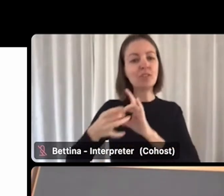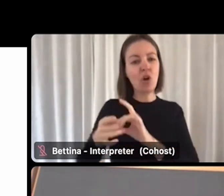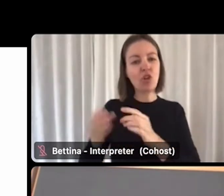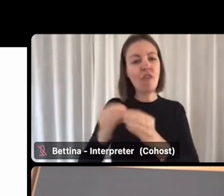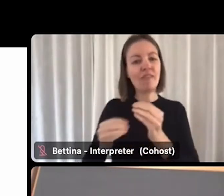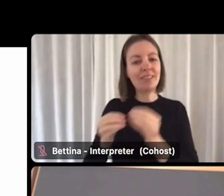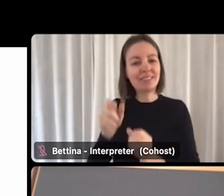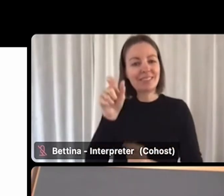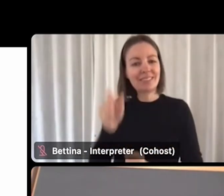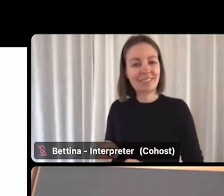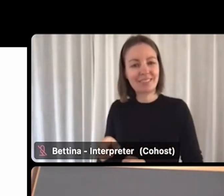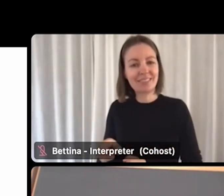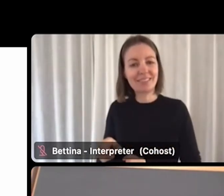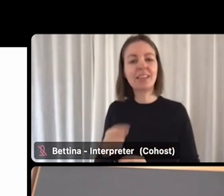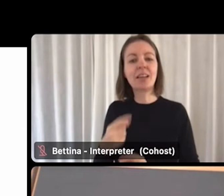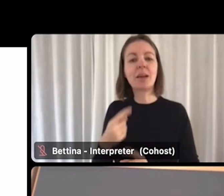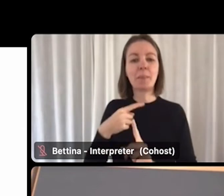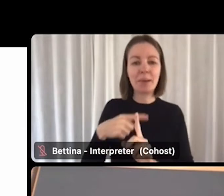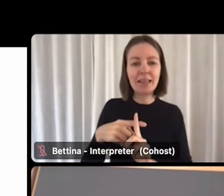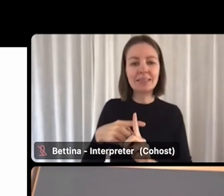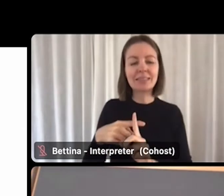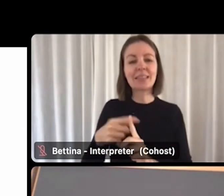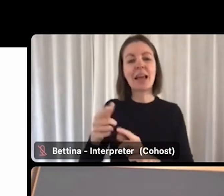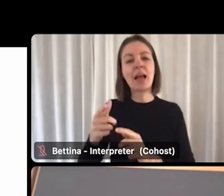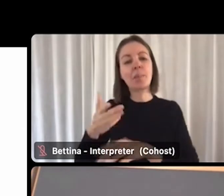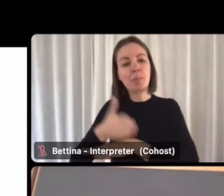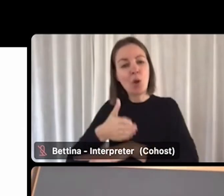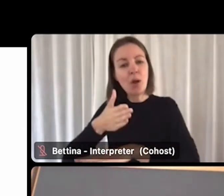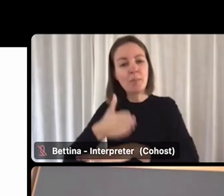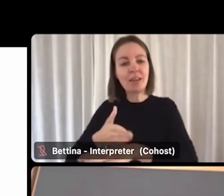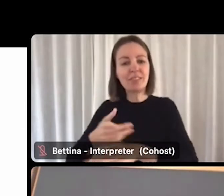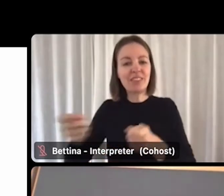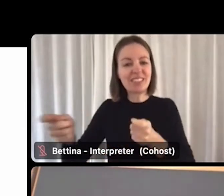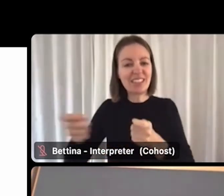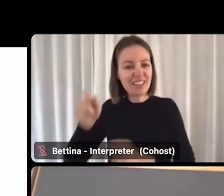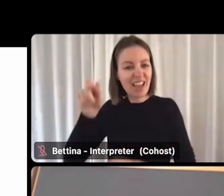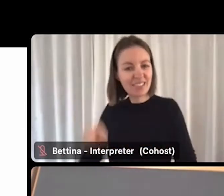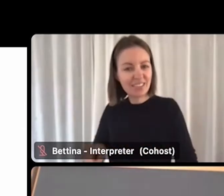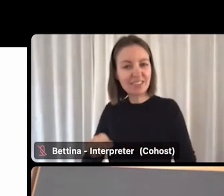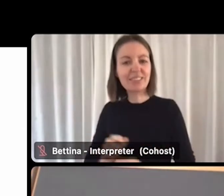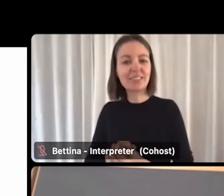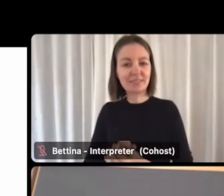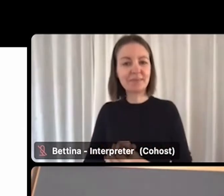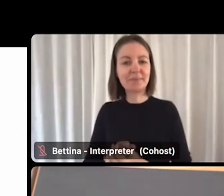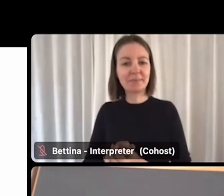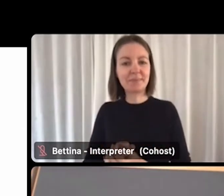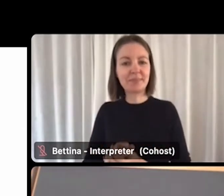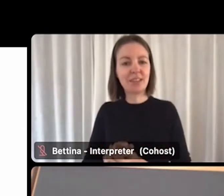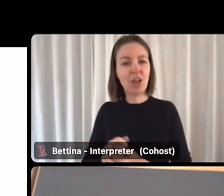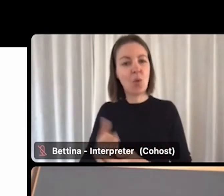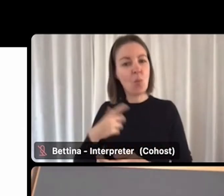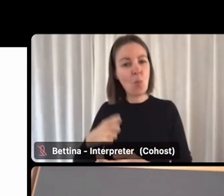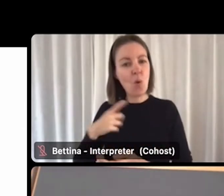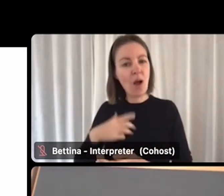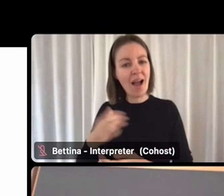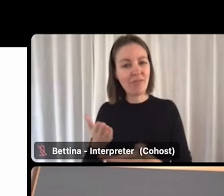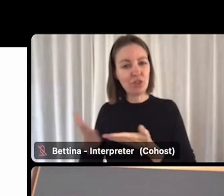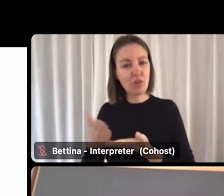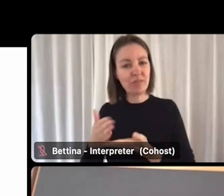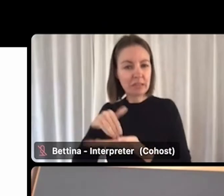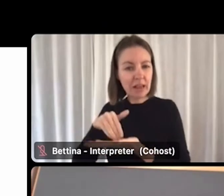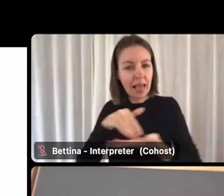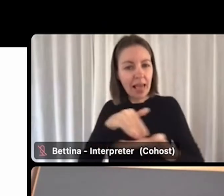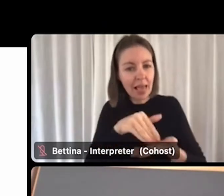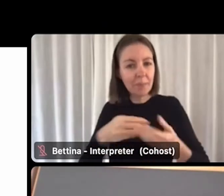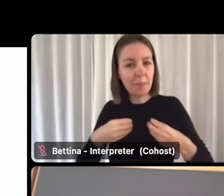officers and employment facilitators. These functions are available to help businesses navigate their way through the other services